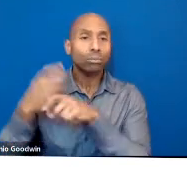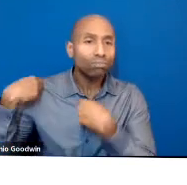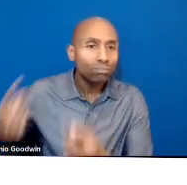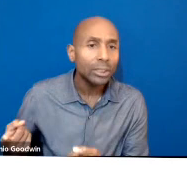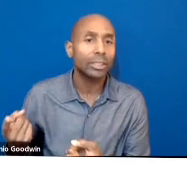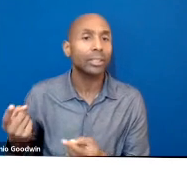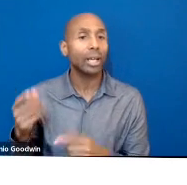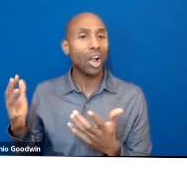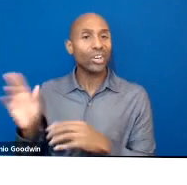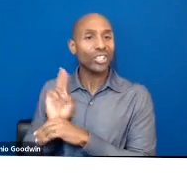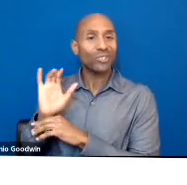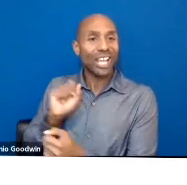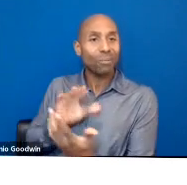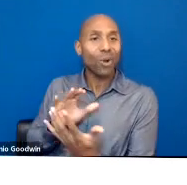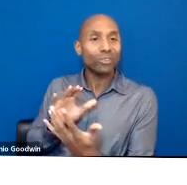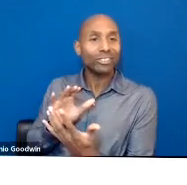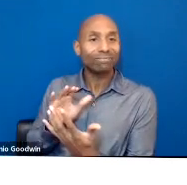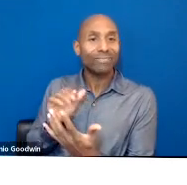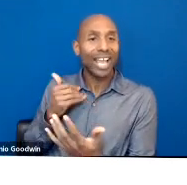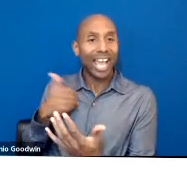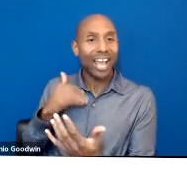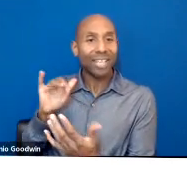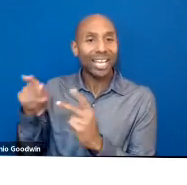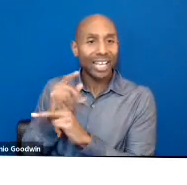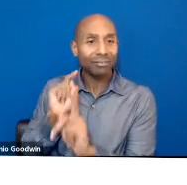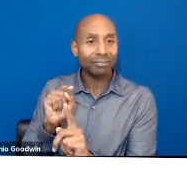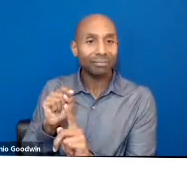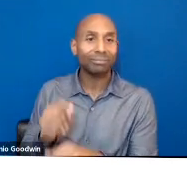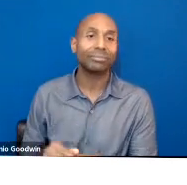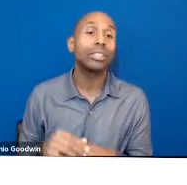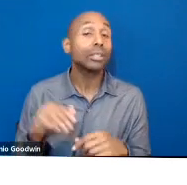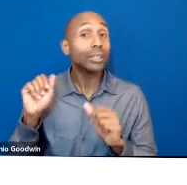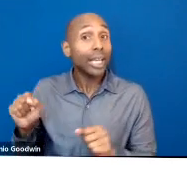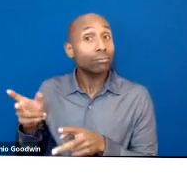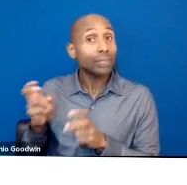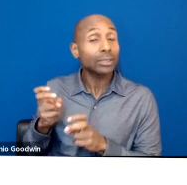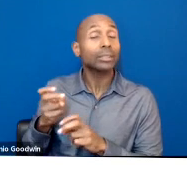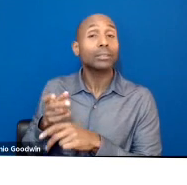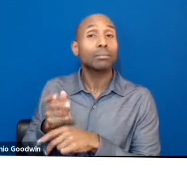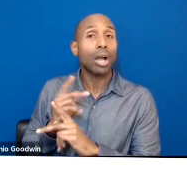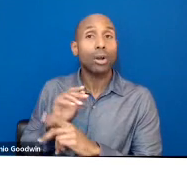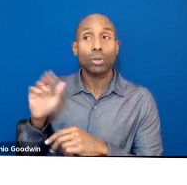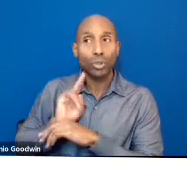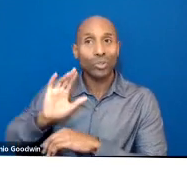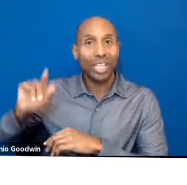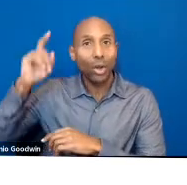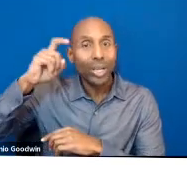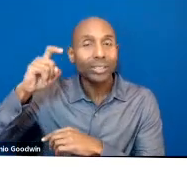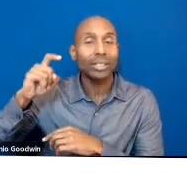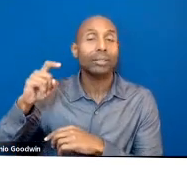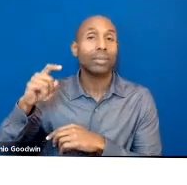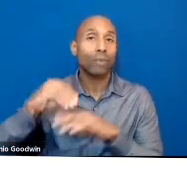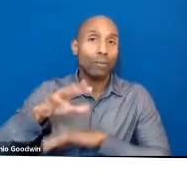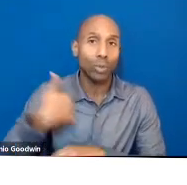So for those of you who know me, I love looking at indigenous practices and indigenous ways as an opportunity to inform